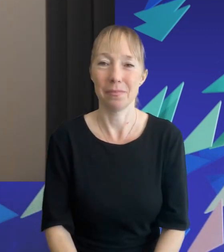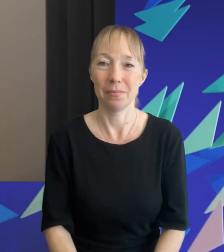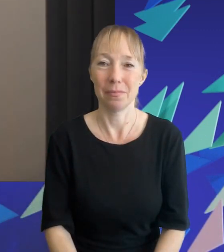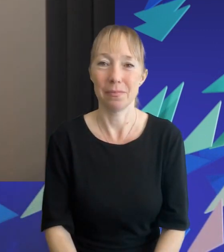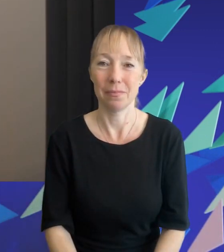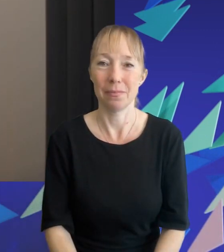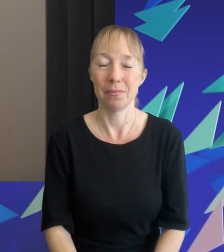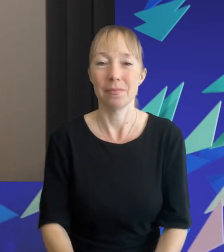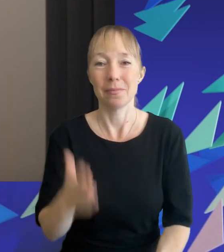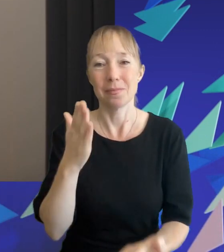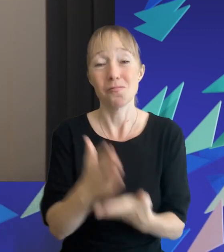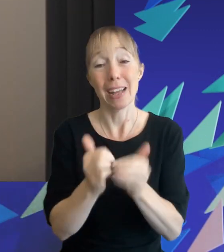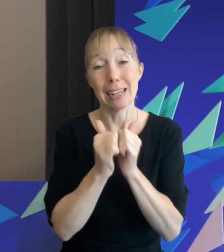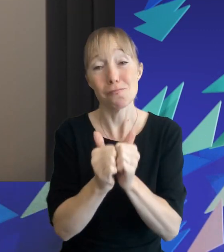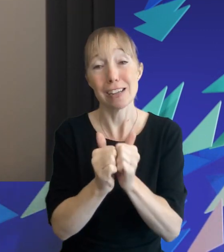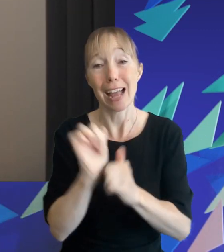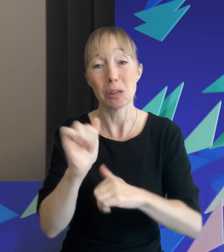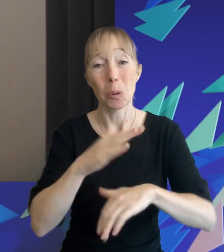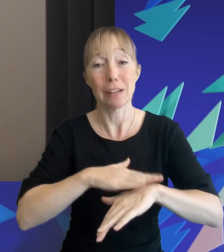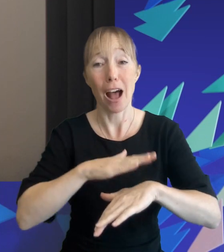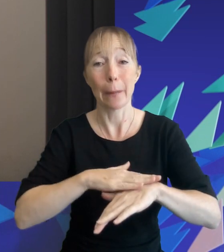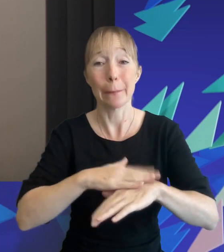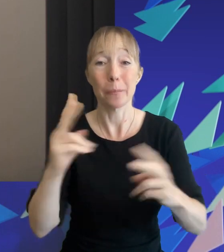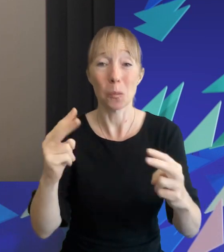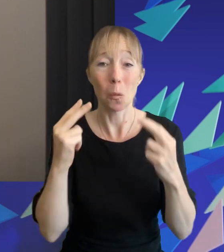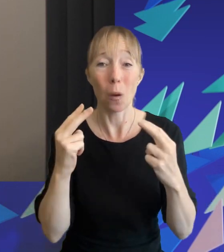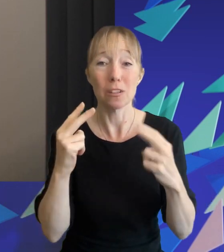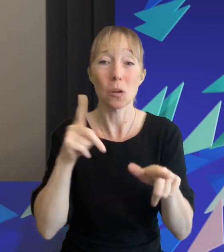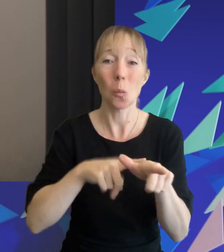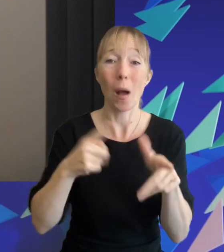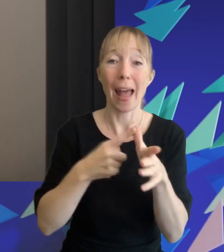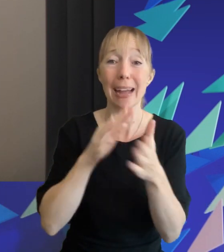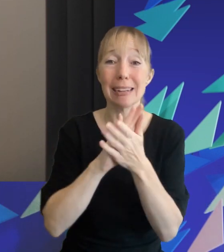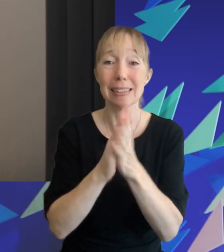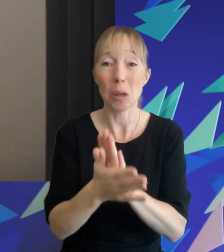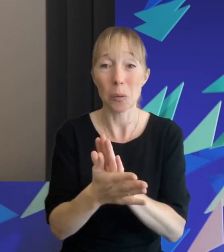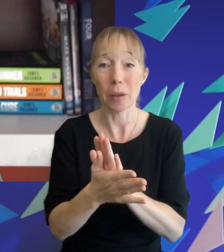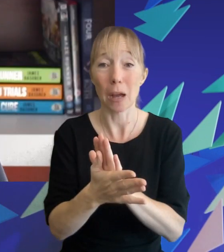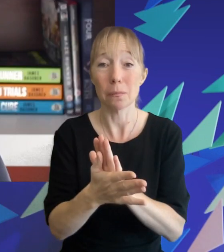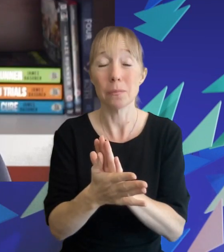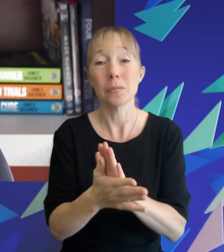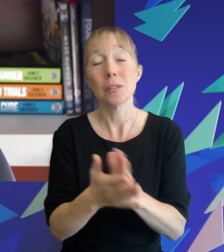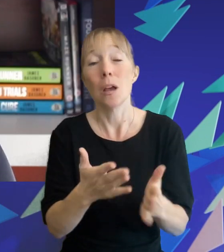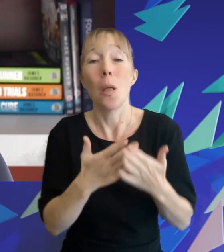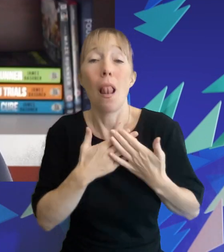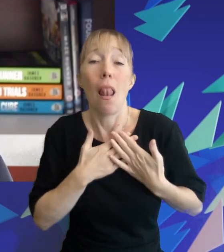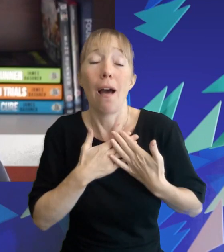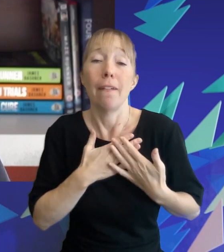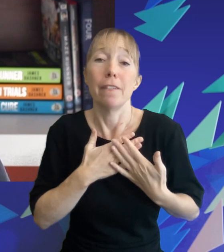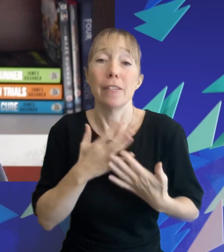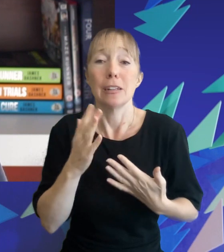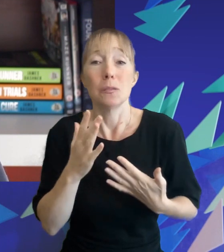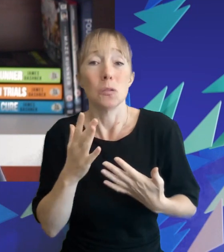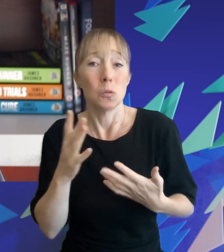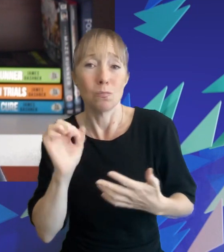we really appreciate you taking the time to join us in YA Dystopia with the odds ever in your favour we would love to hear your thoughts on